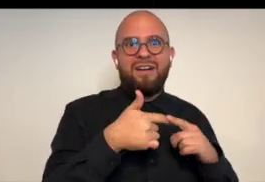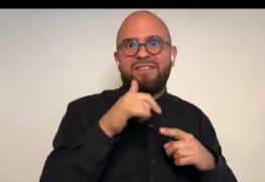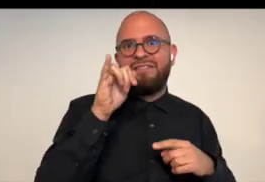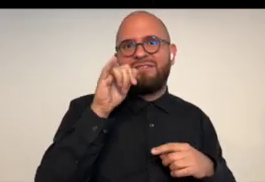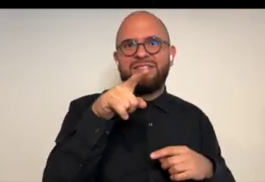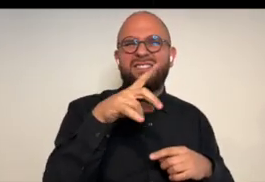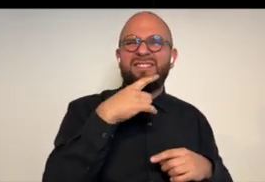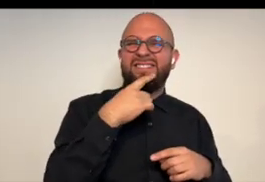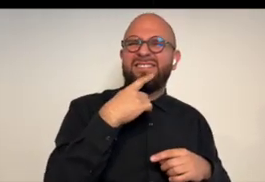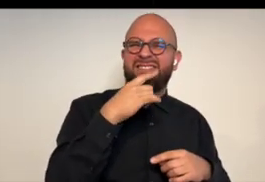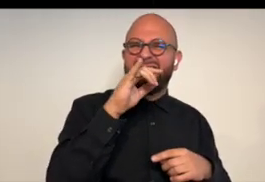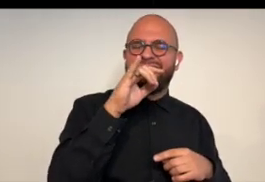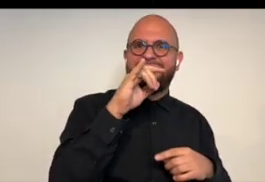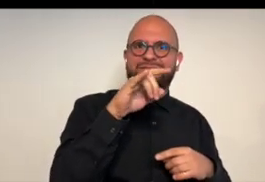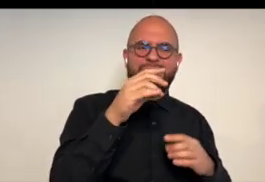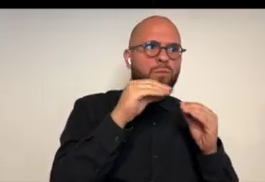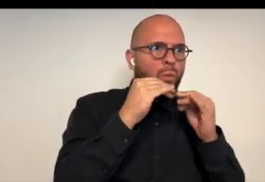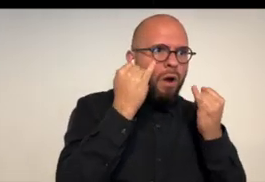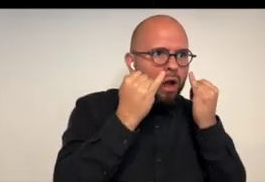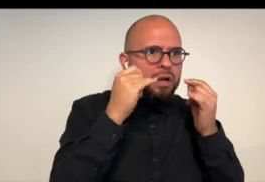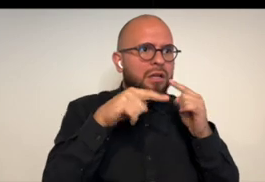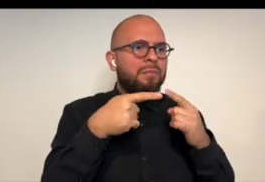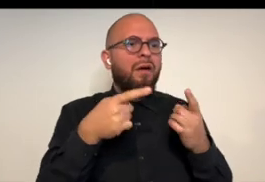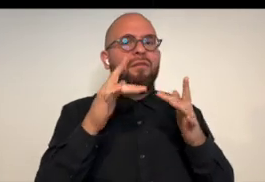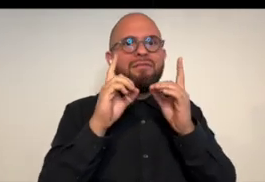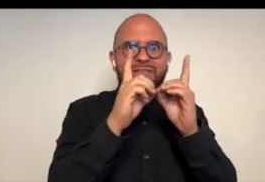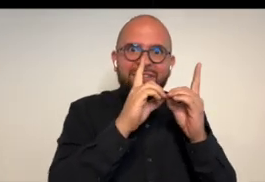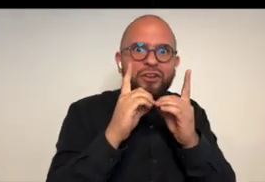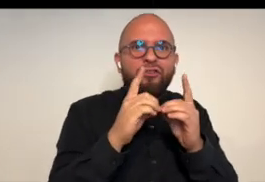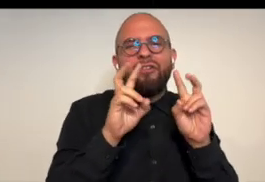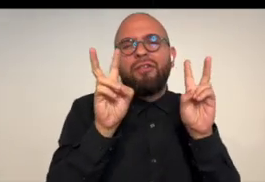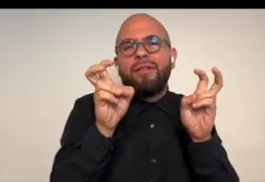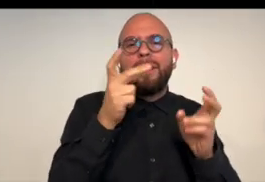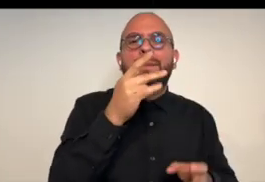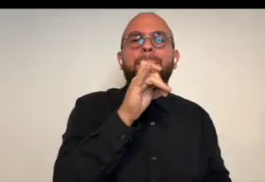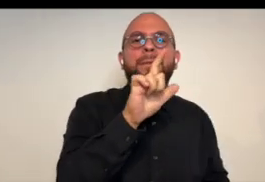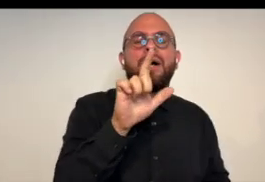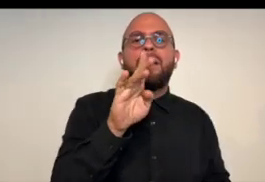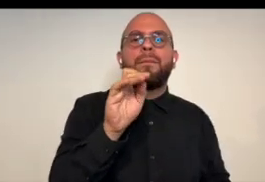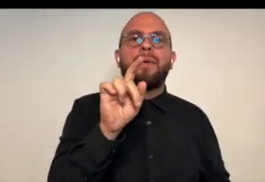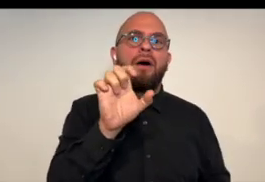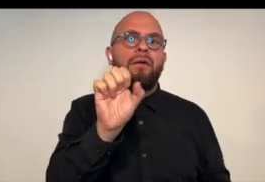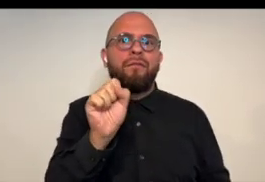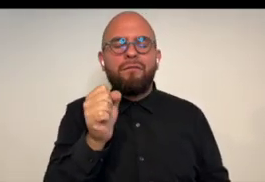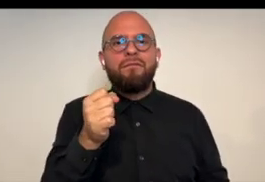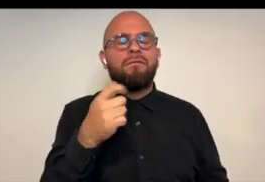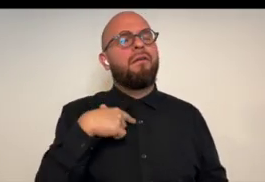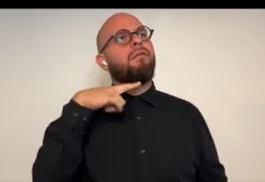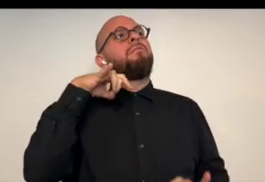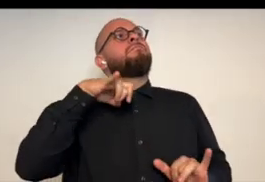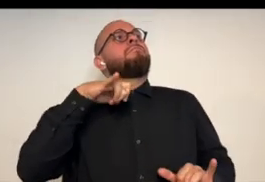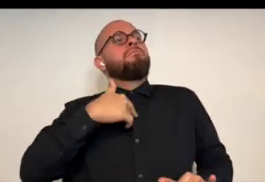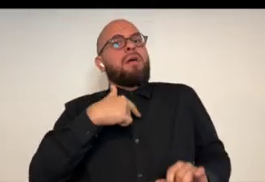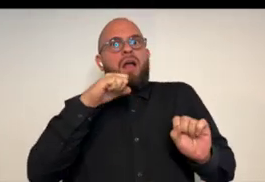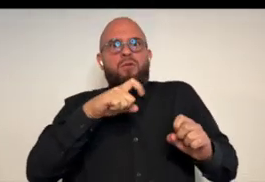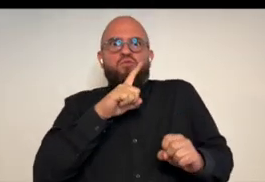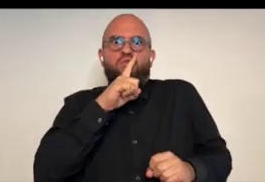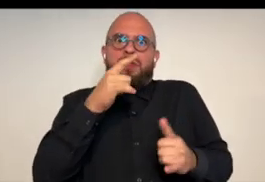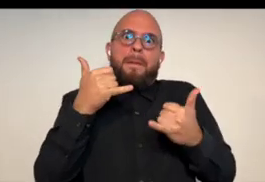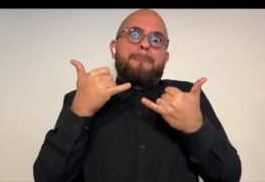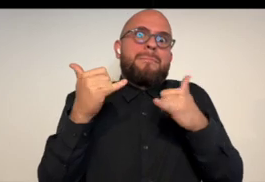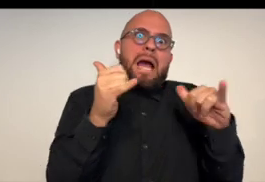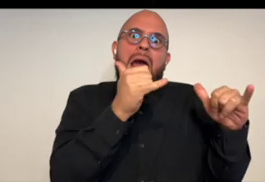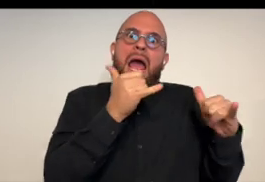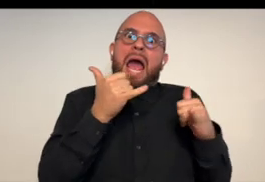the ideas and that's where the digital part like you said the pill bottles i was like oh this is where i can really play